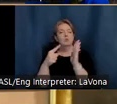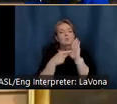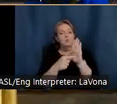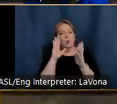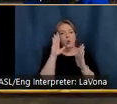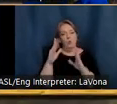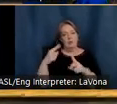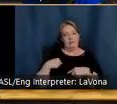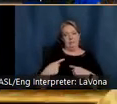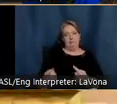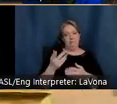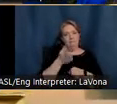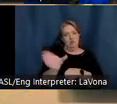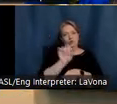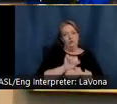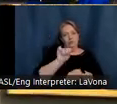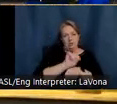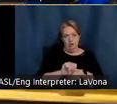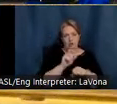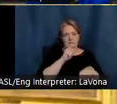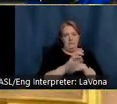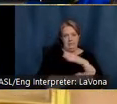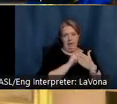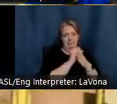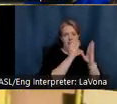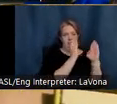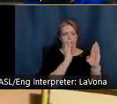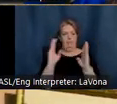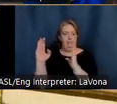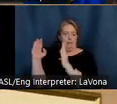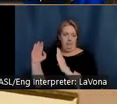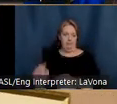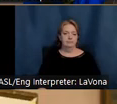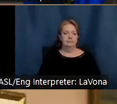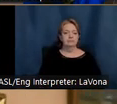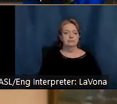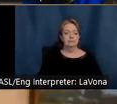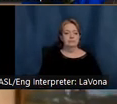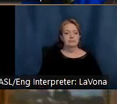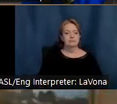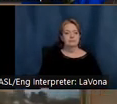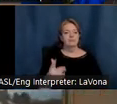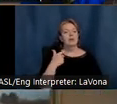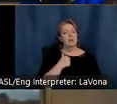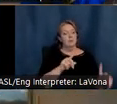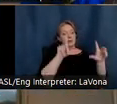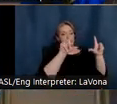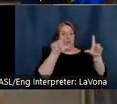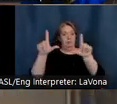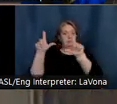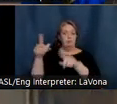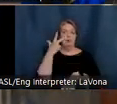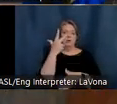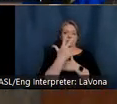Represented in the large studio are the three periods of the artist's life, the Munich period,